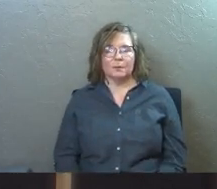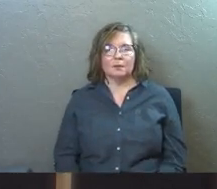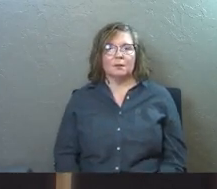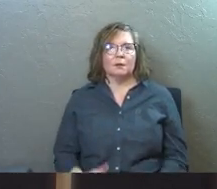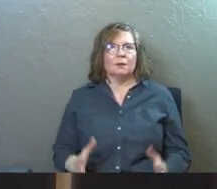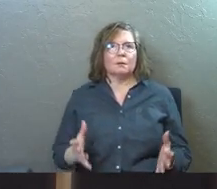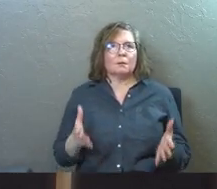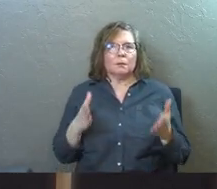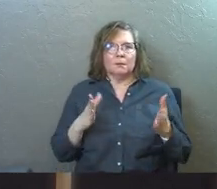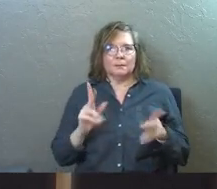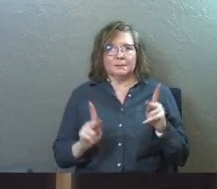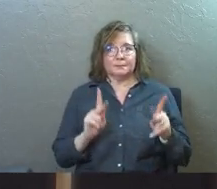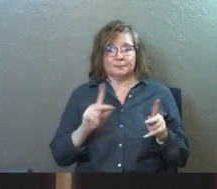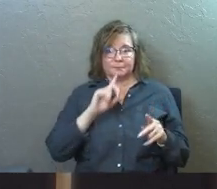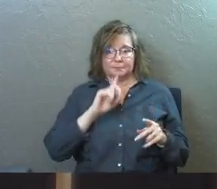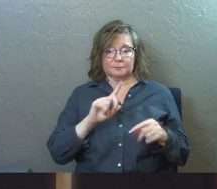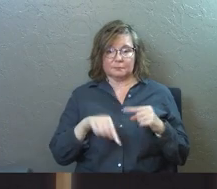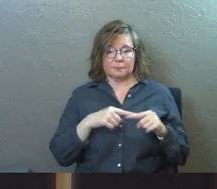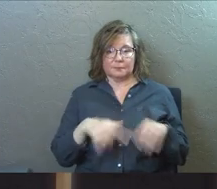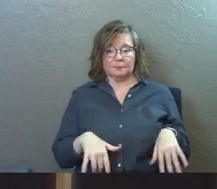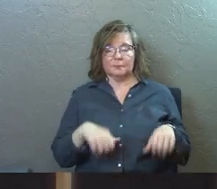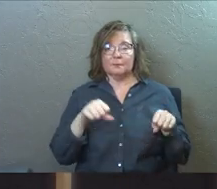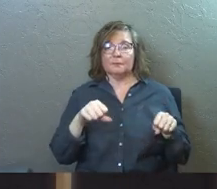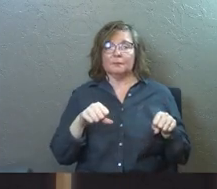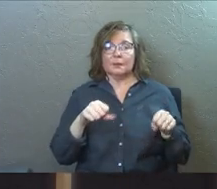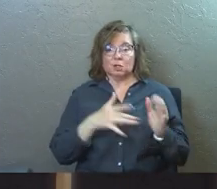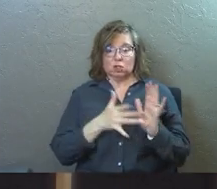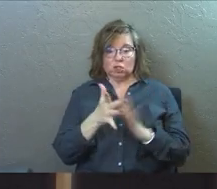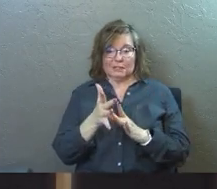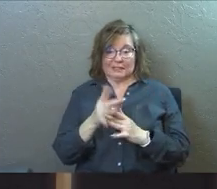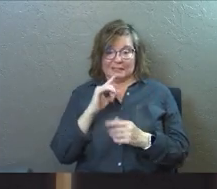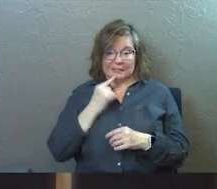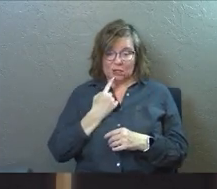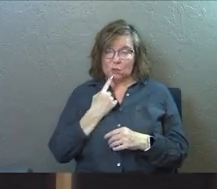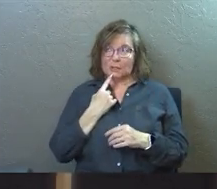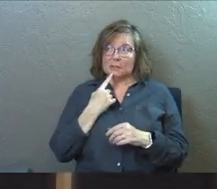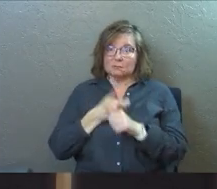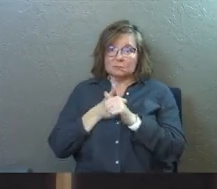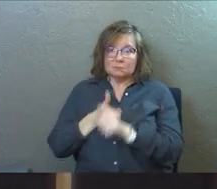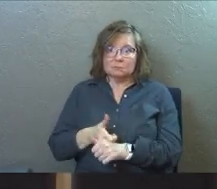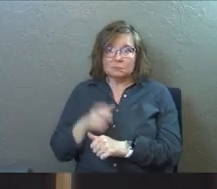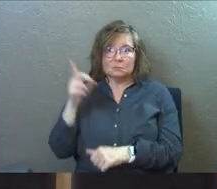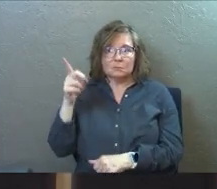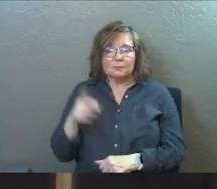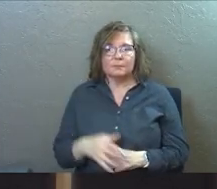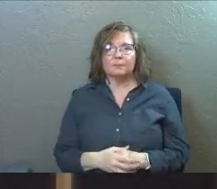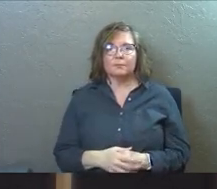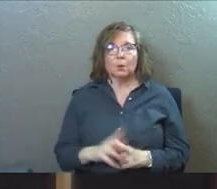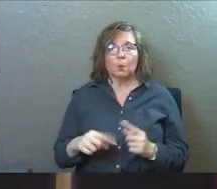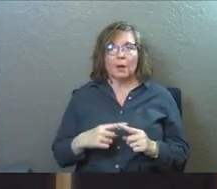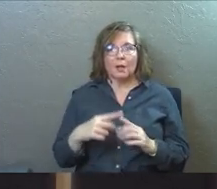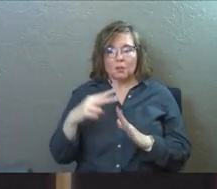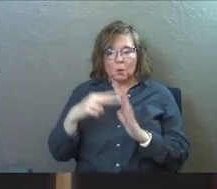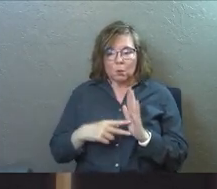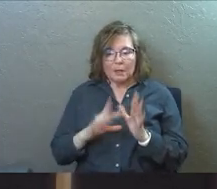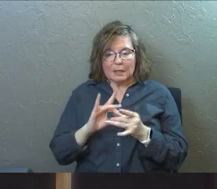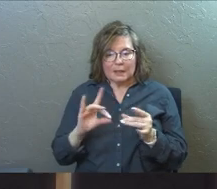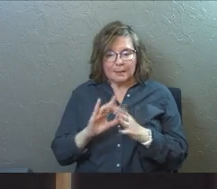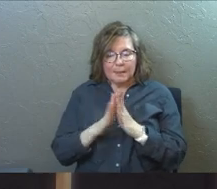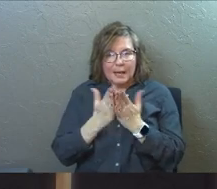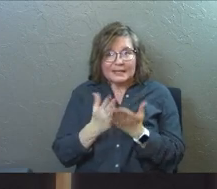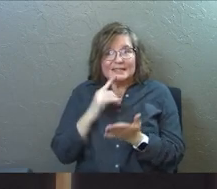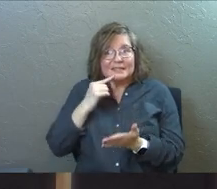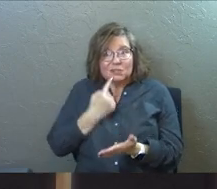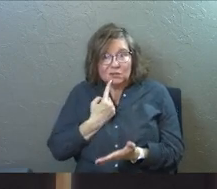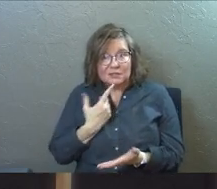It's just the way people are when they take Jesus seriously. When they read these passages